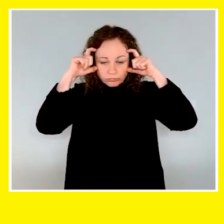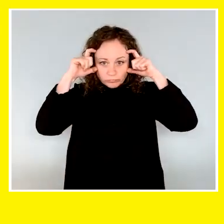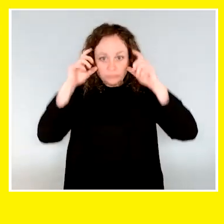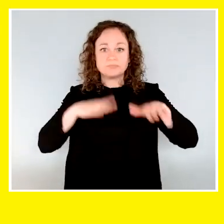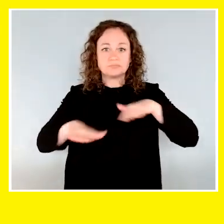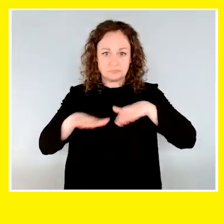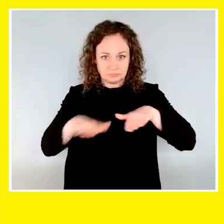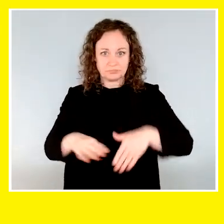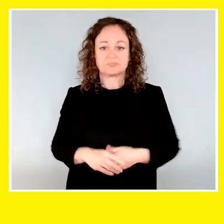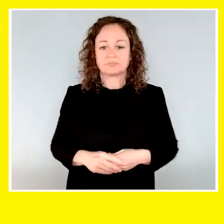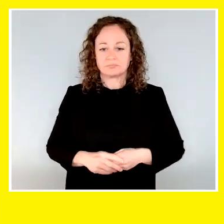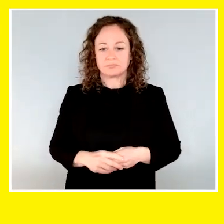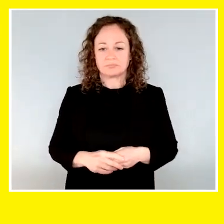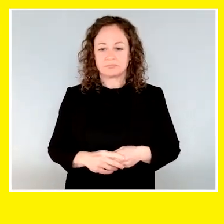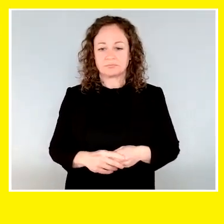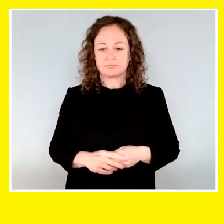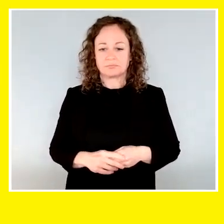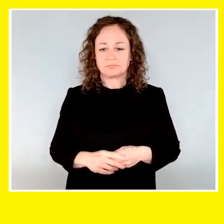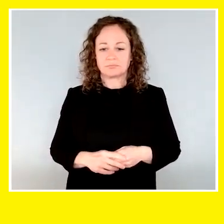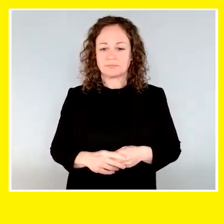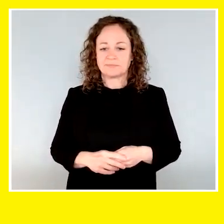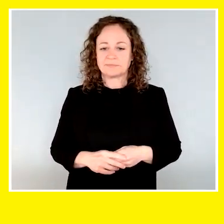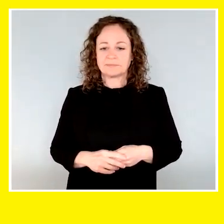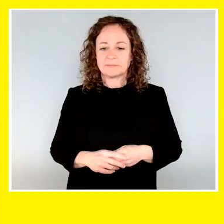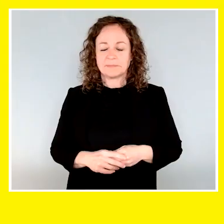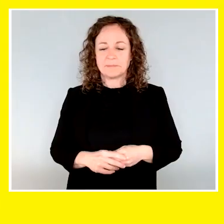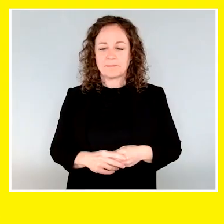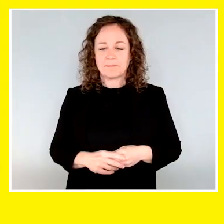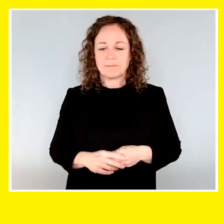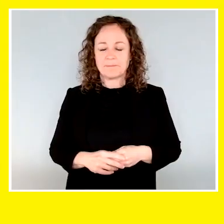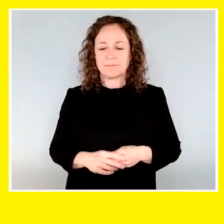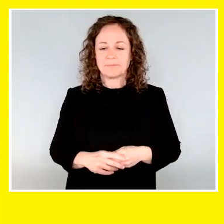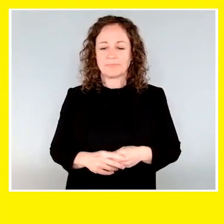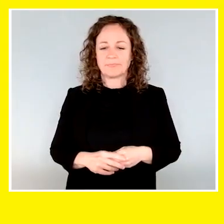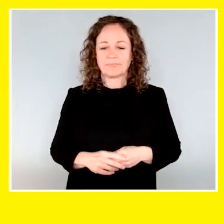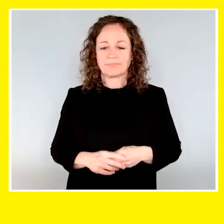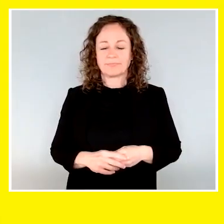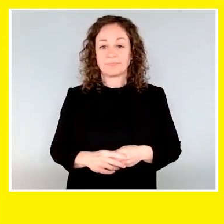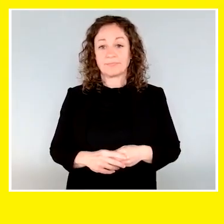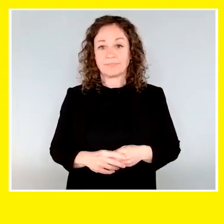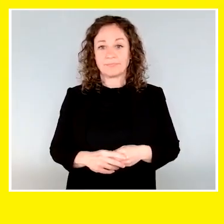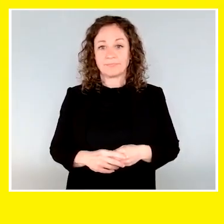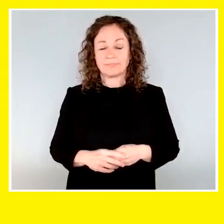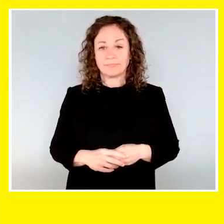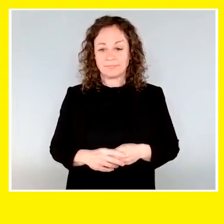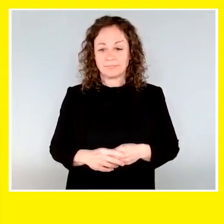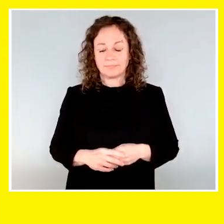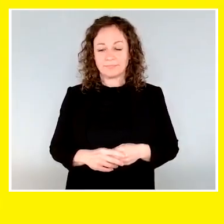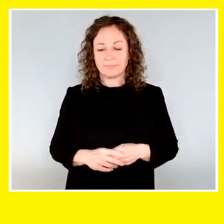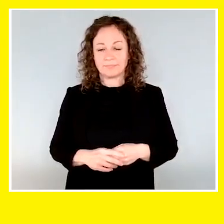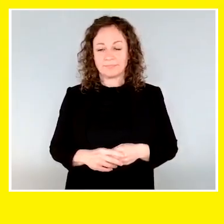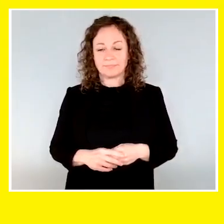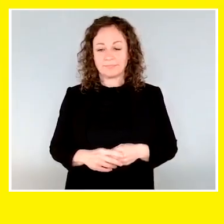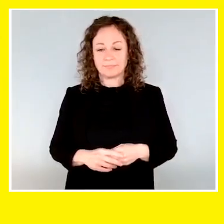halted at a curb as the dog stops and sits. The dog is rewarded with a pat before they continue onward. A trainer and dog are